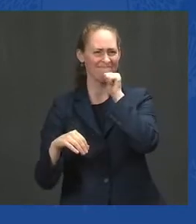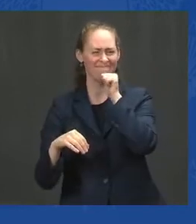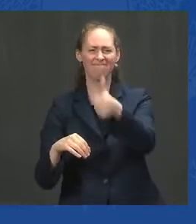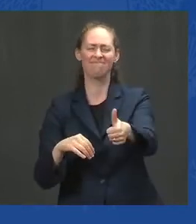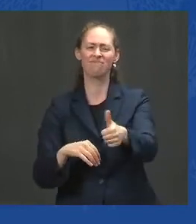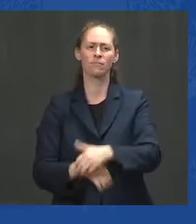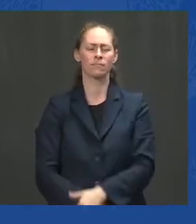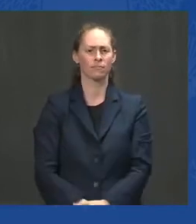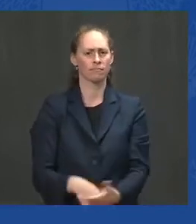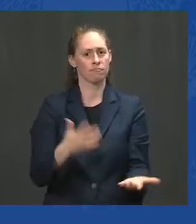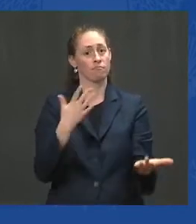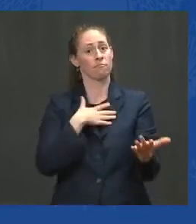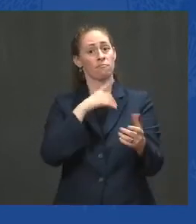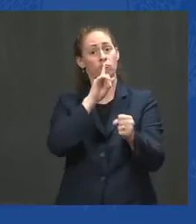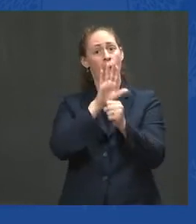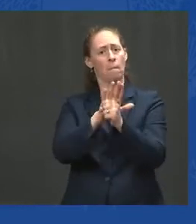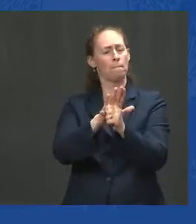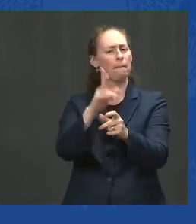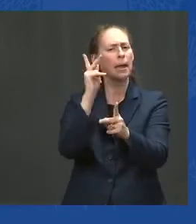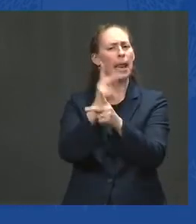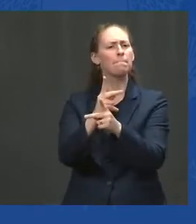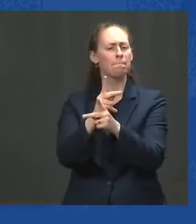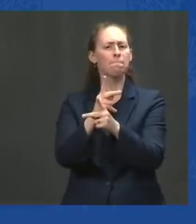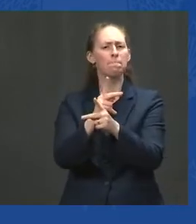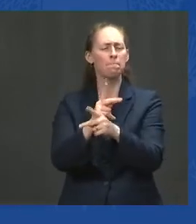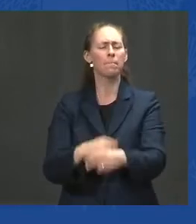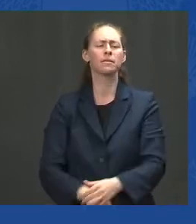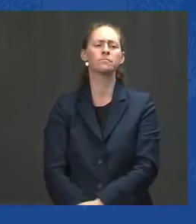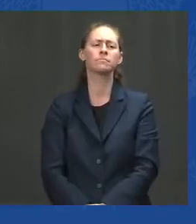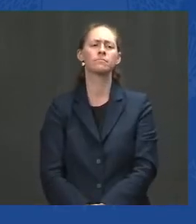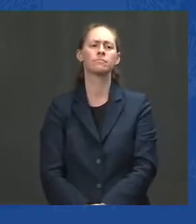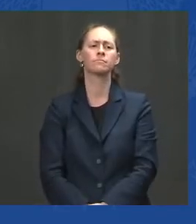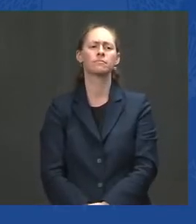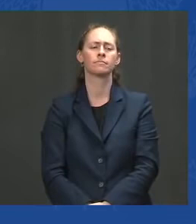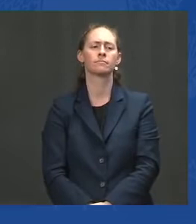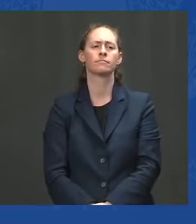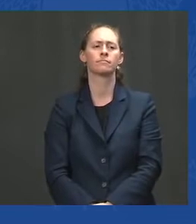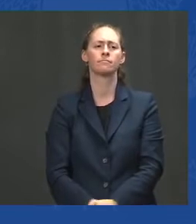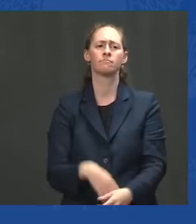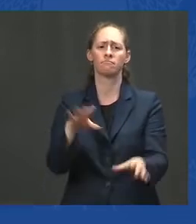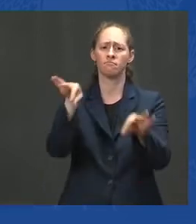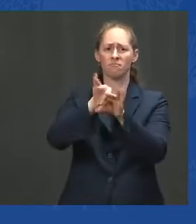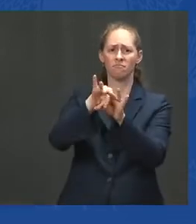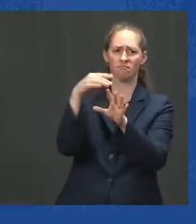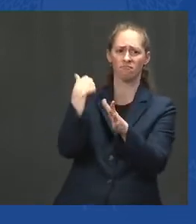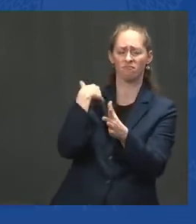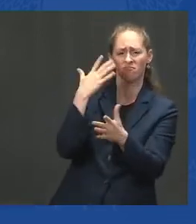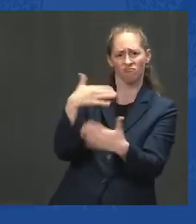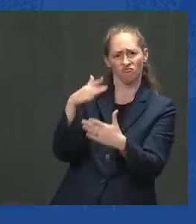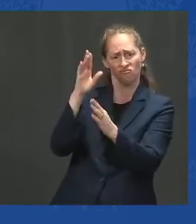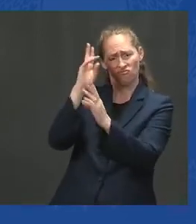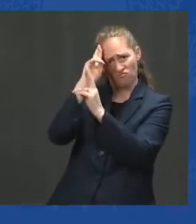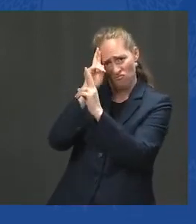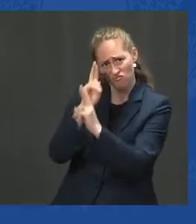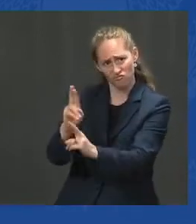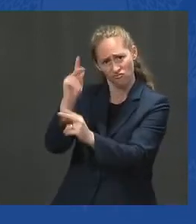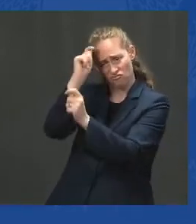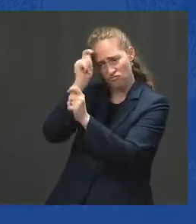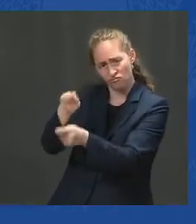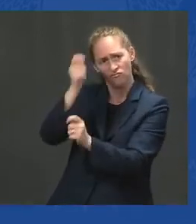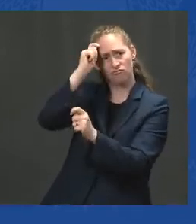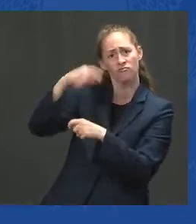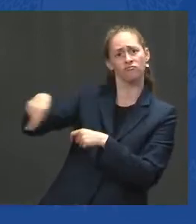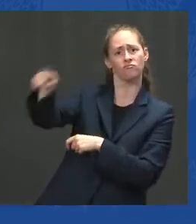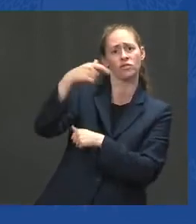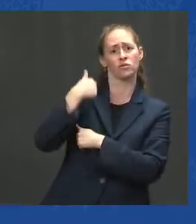More importantly, I made a commitment to the brave men and women who served this nation that I wasn't going to ask them to